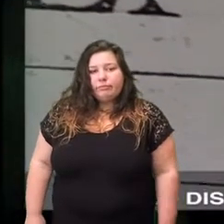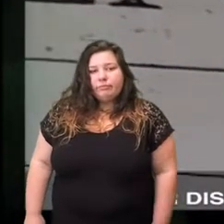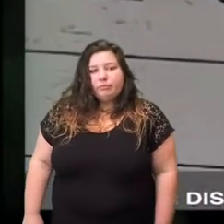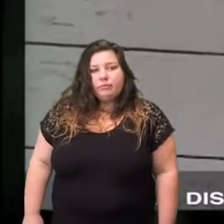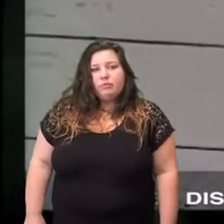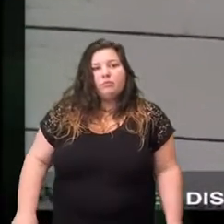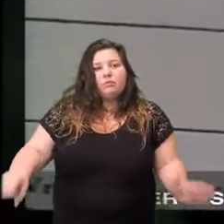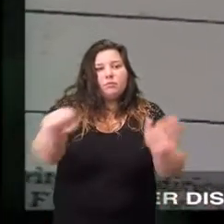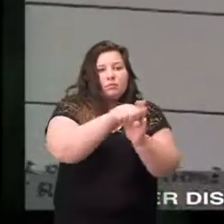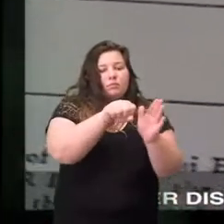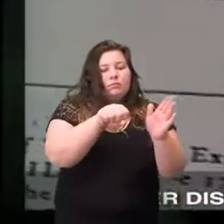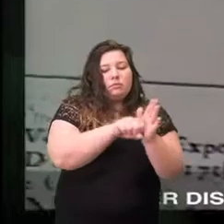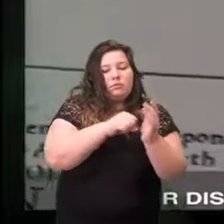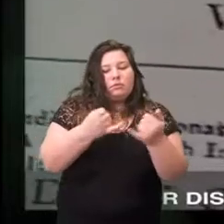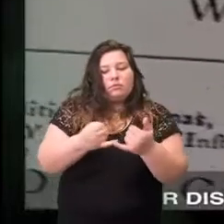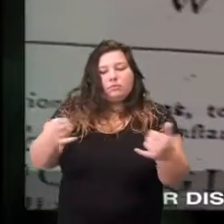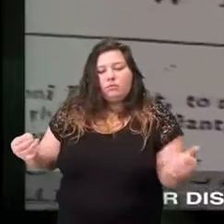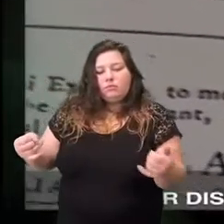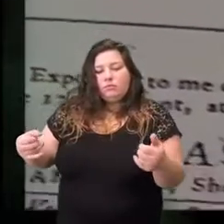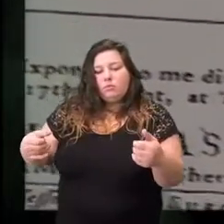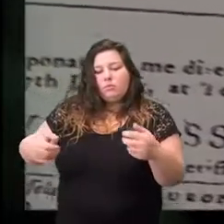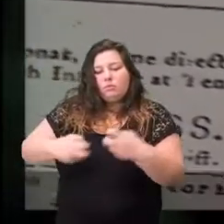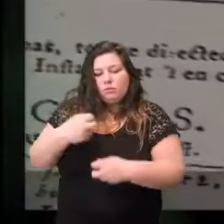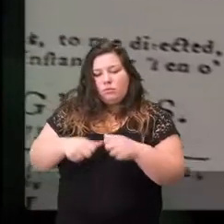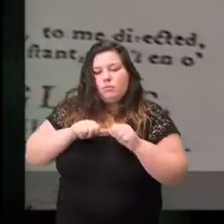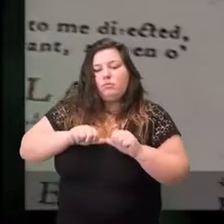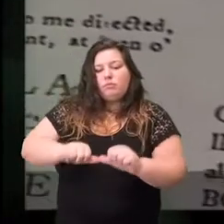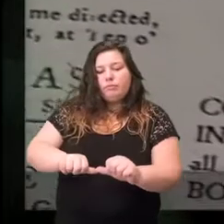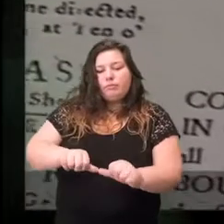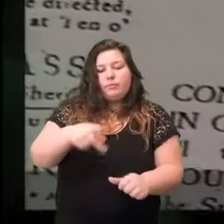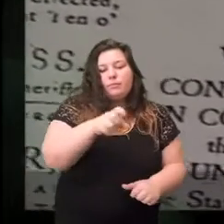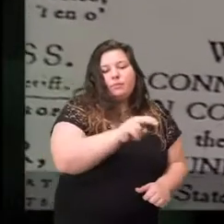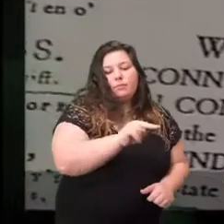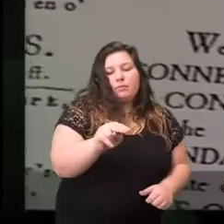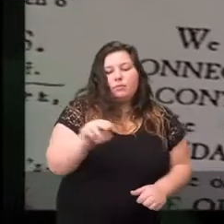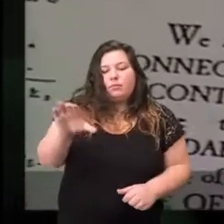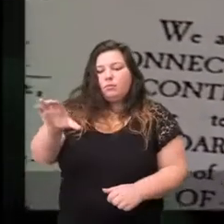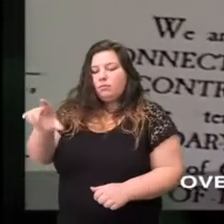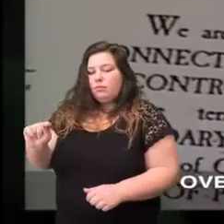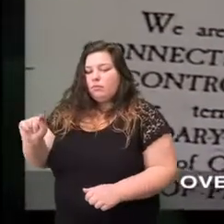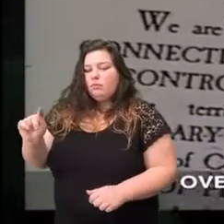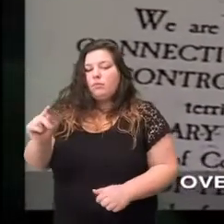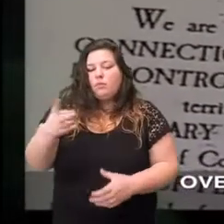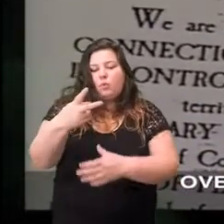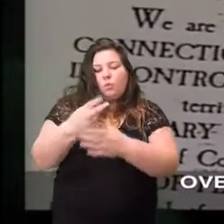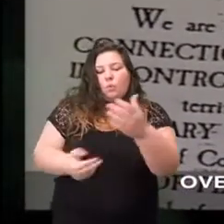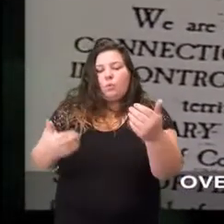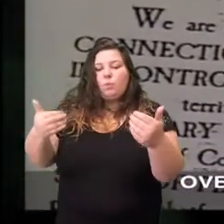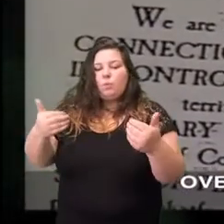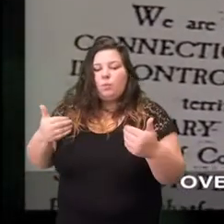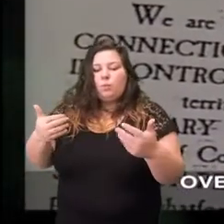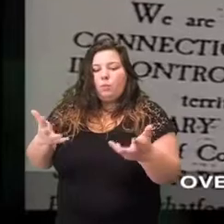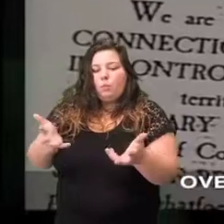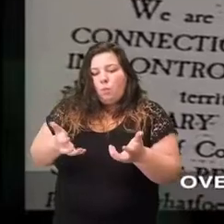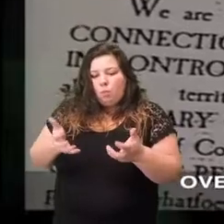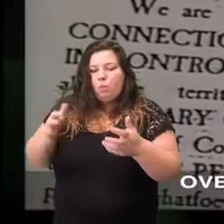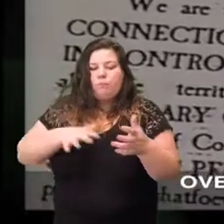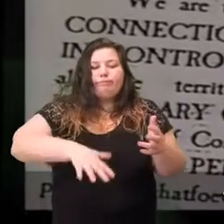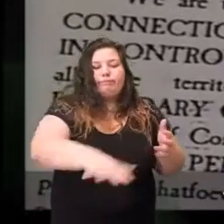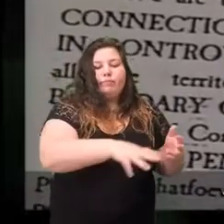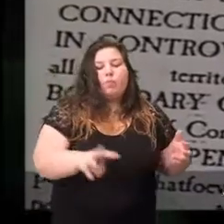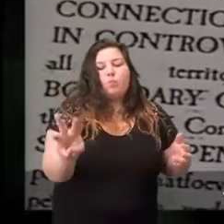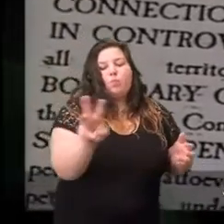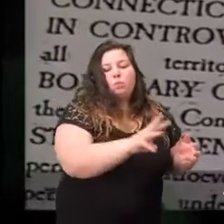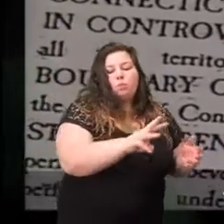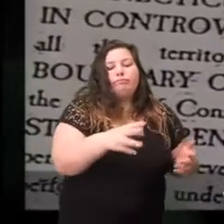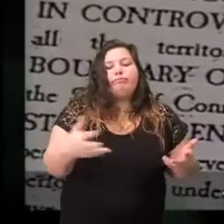border disputes smolder between the states Pennsylvania is fighting with Connecticut over which state will control land to the